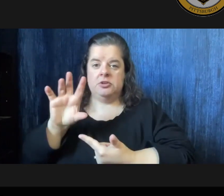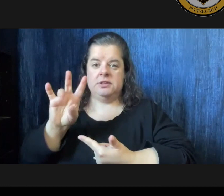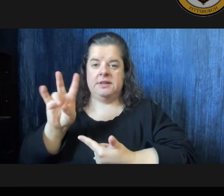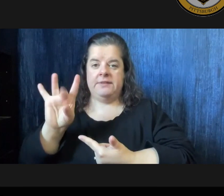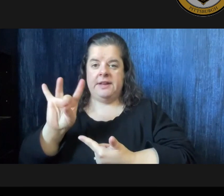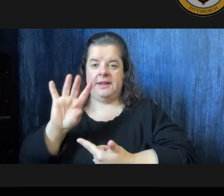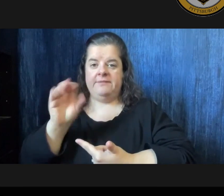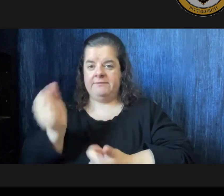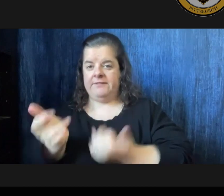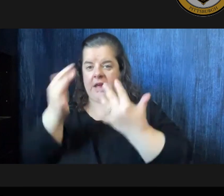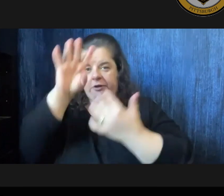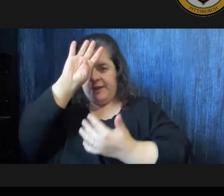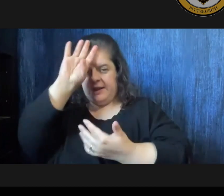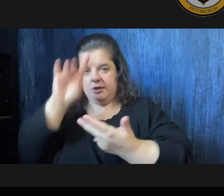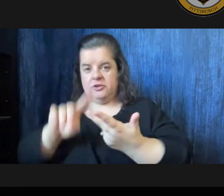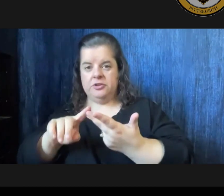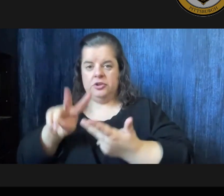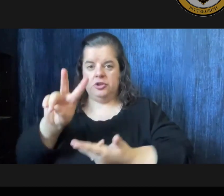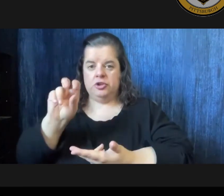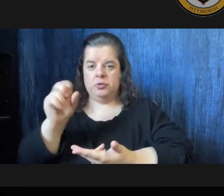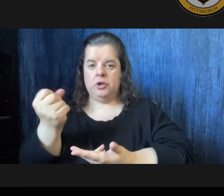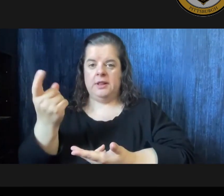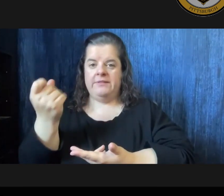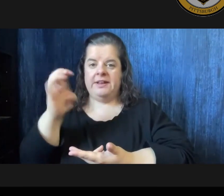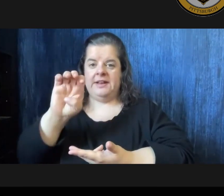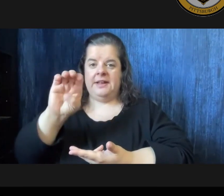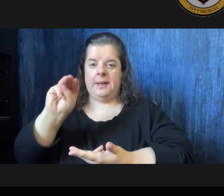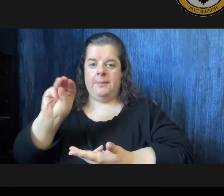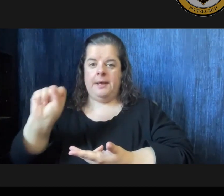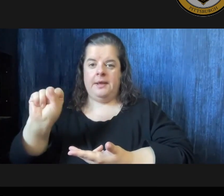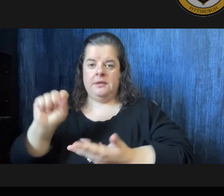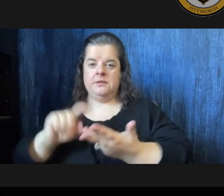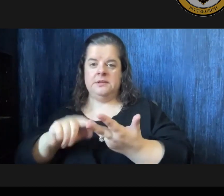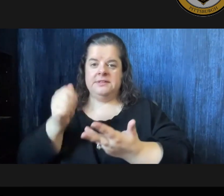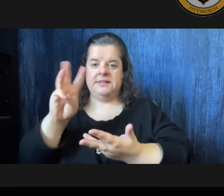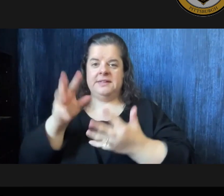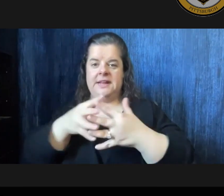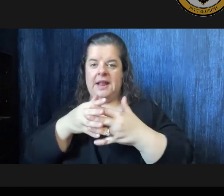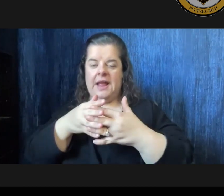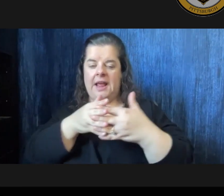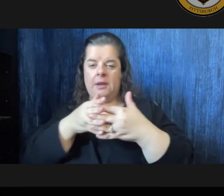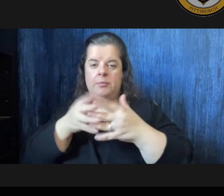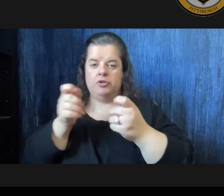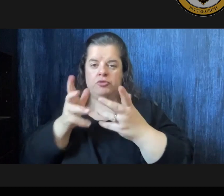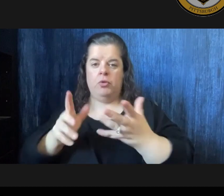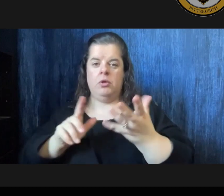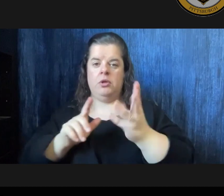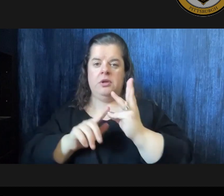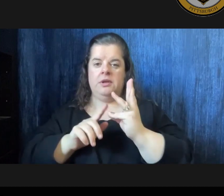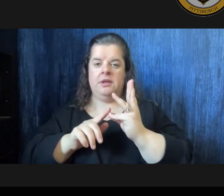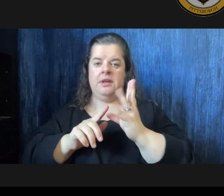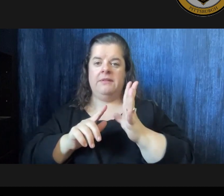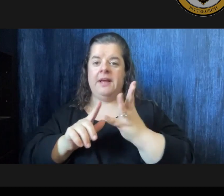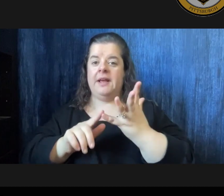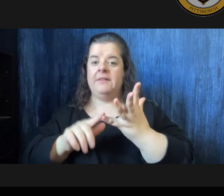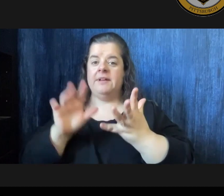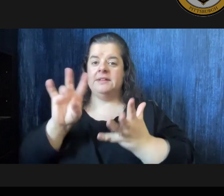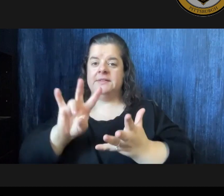firefighters 211 paramedics 16 animal controllers and 77 school crossing guards